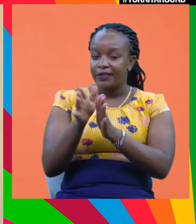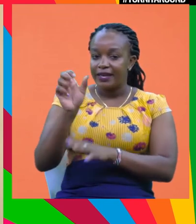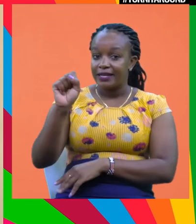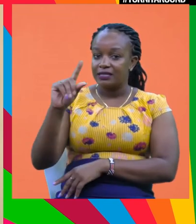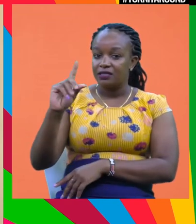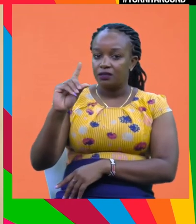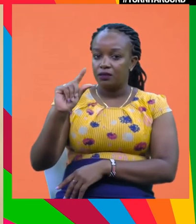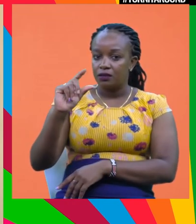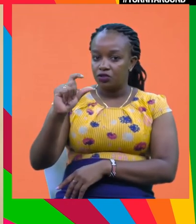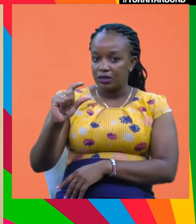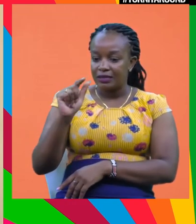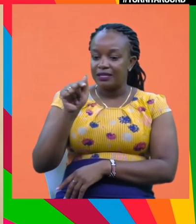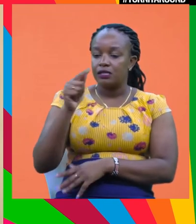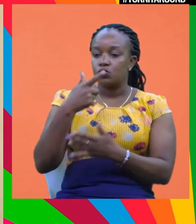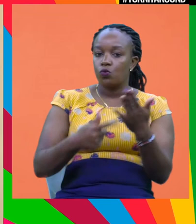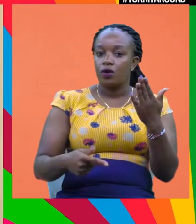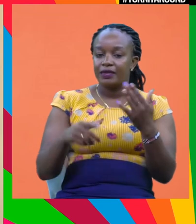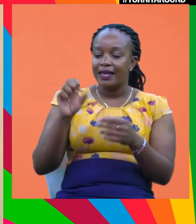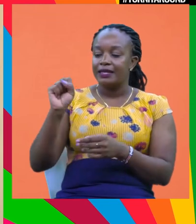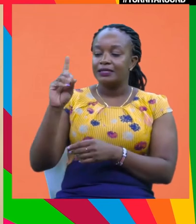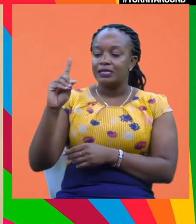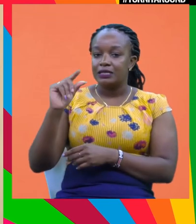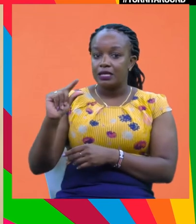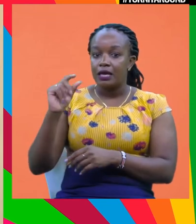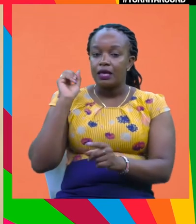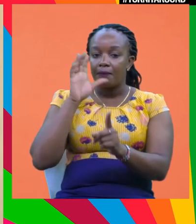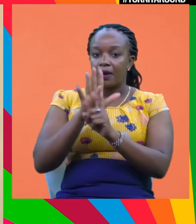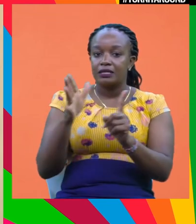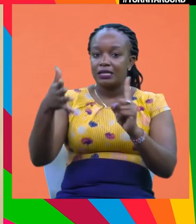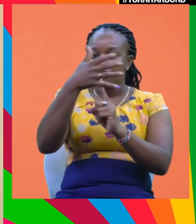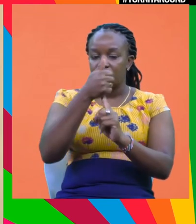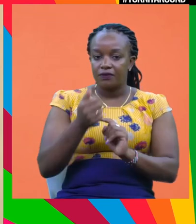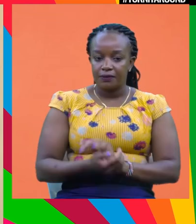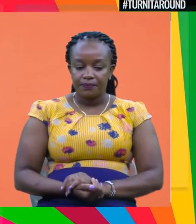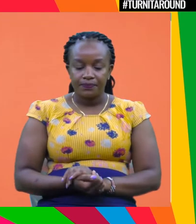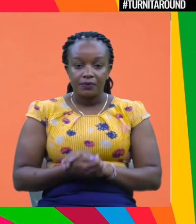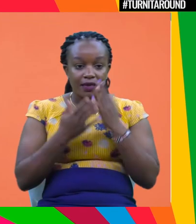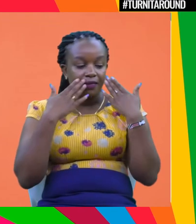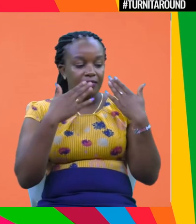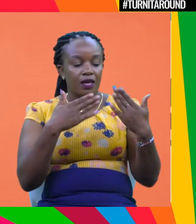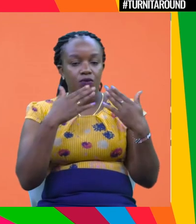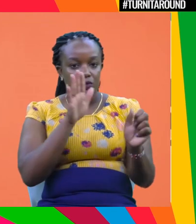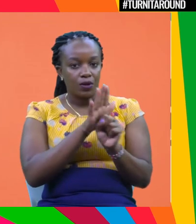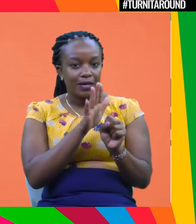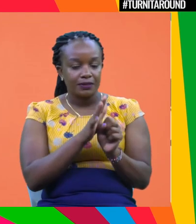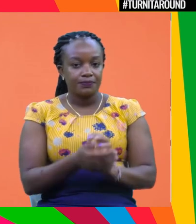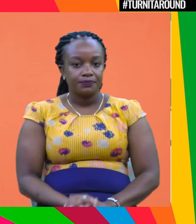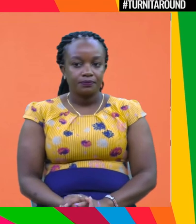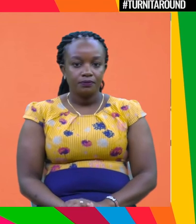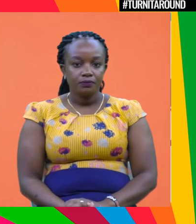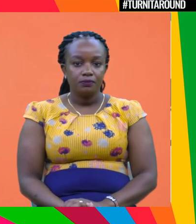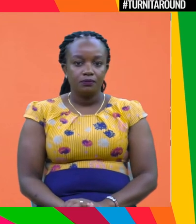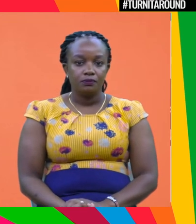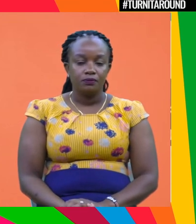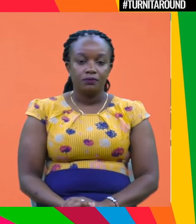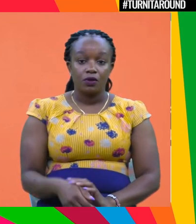And so that, that, that's, that's what the SDG impact, I believe is trying to reach. Thank you, Ken-san. How